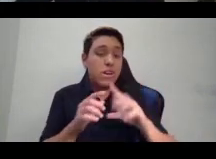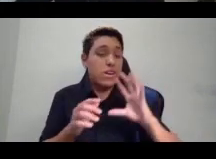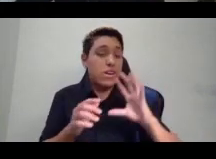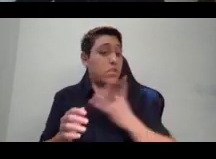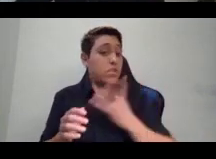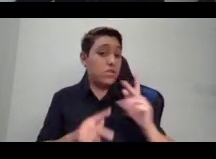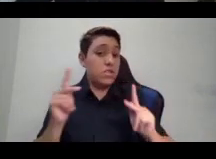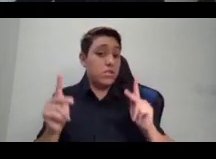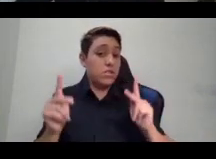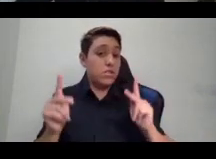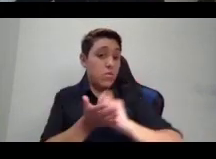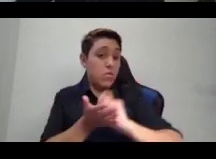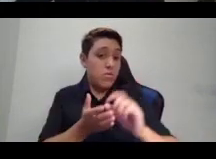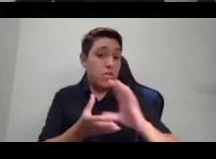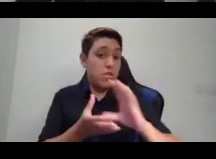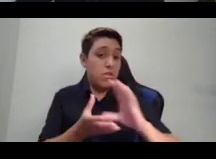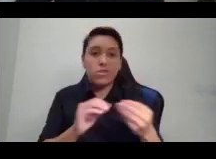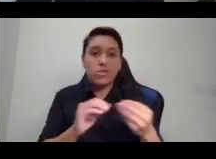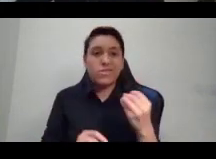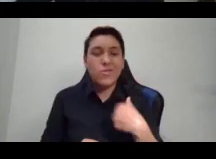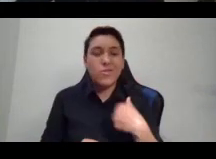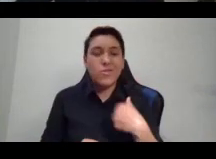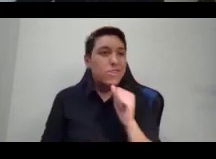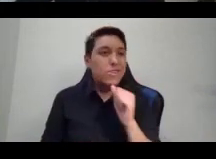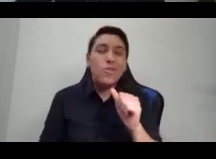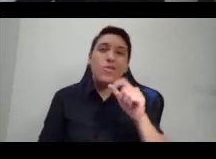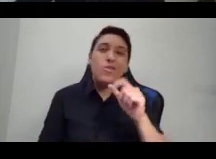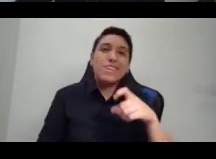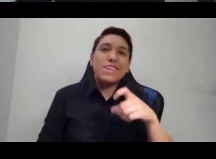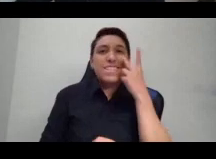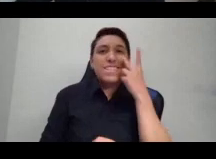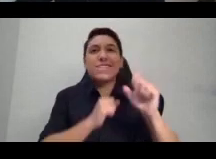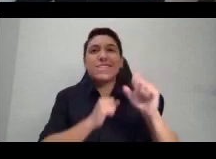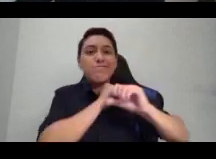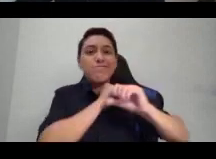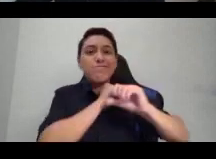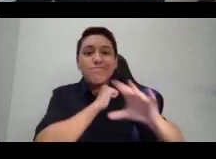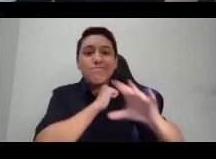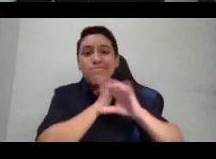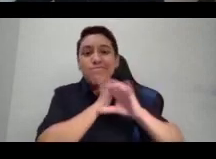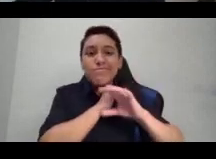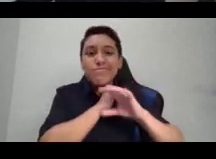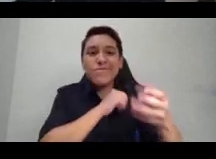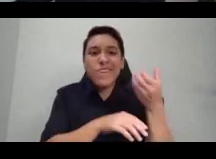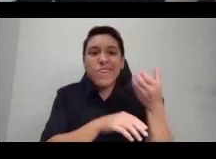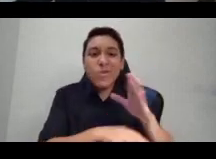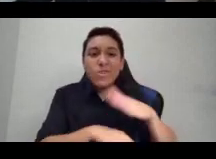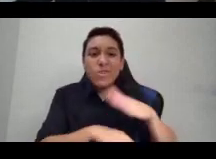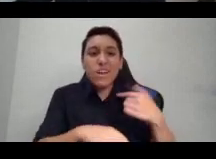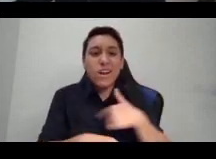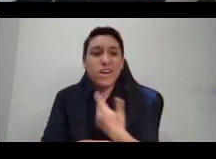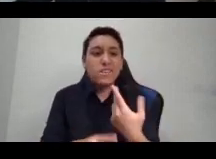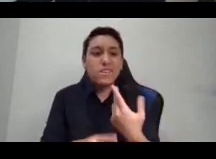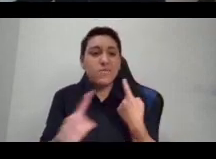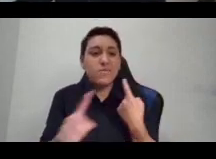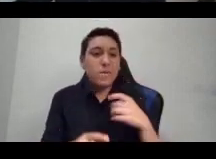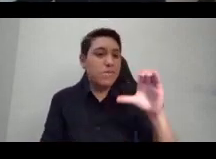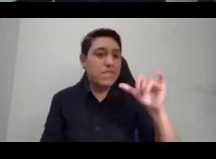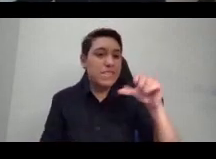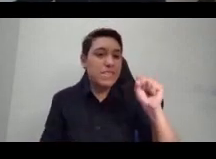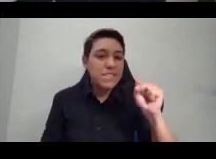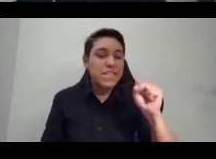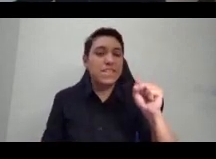so that we don't have to see the propaganda that's been given to us by a cis genocidal order,